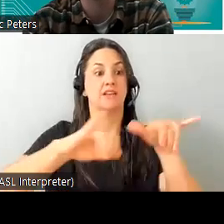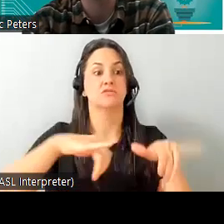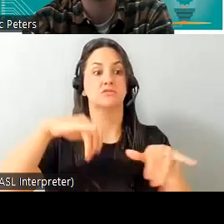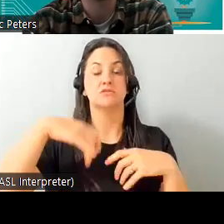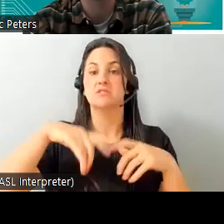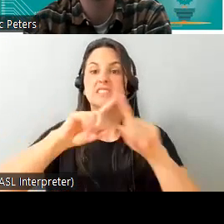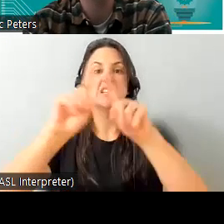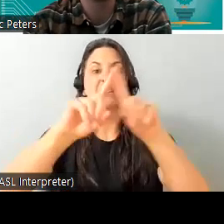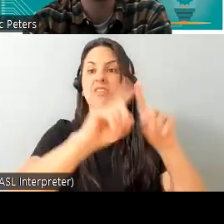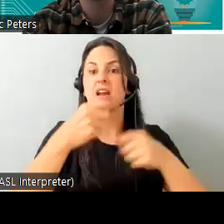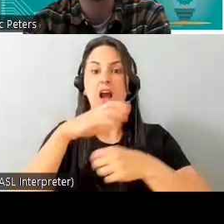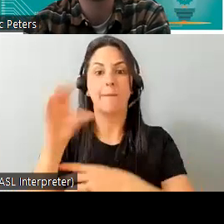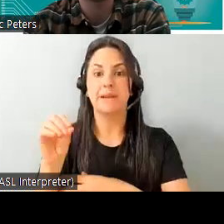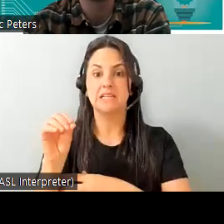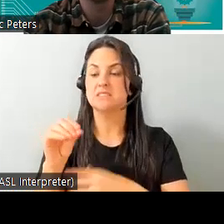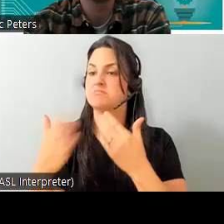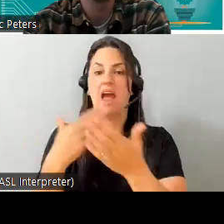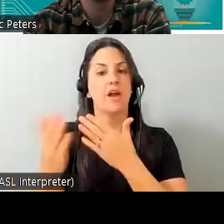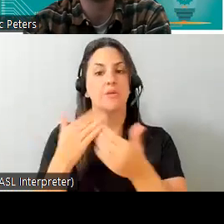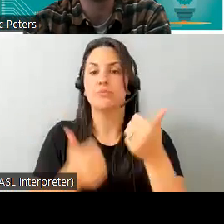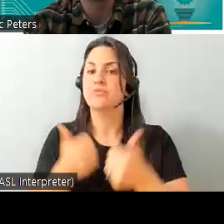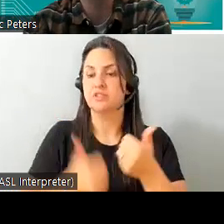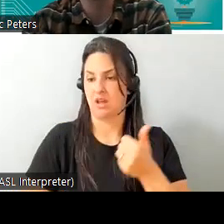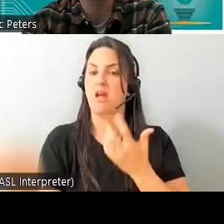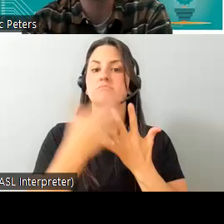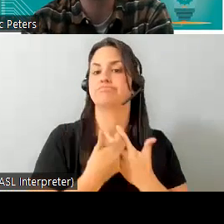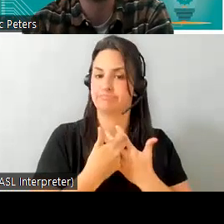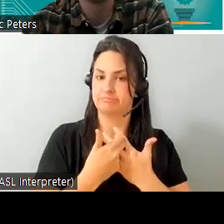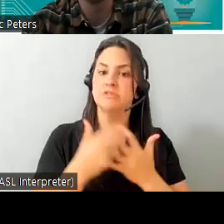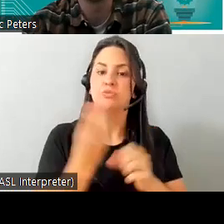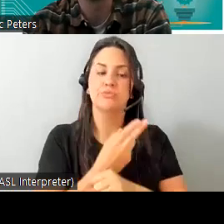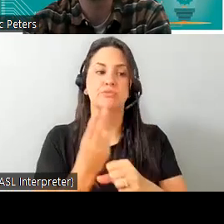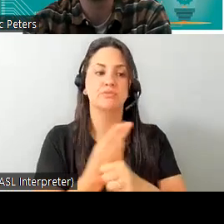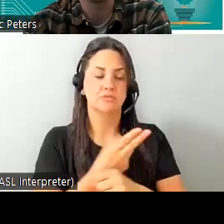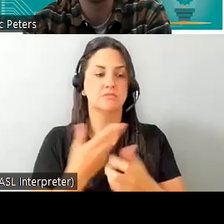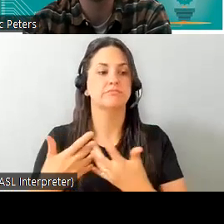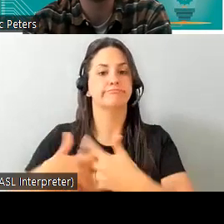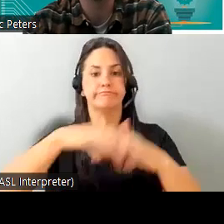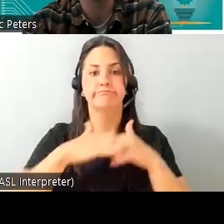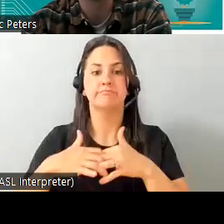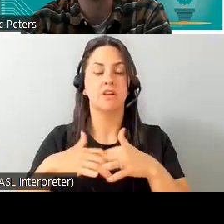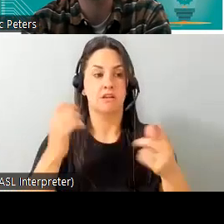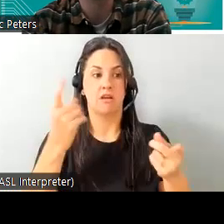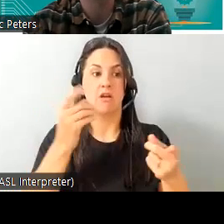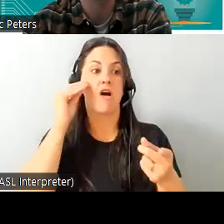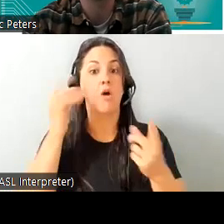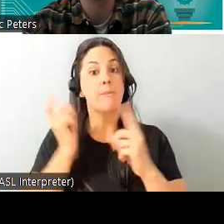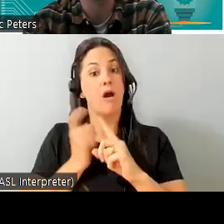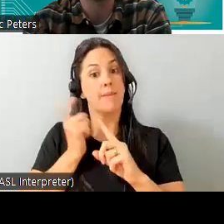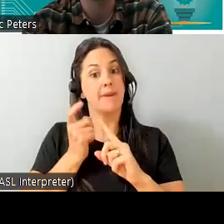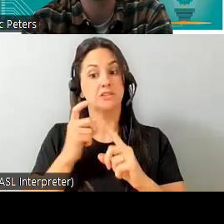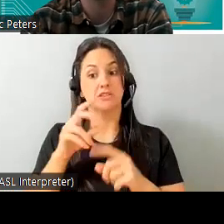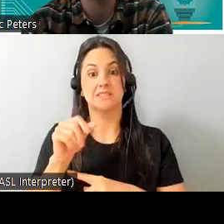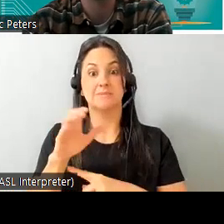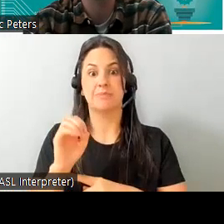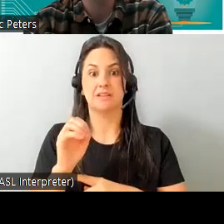manufacturers and to really see why this is important it needs to be understood that at the moment the home automation space is actually extremely